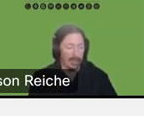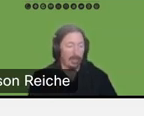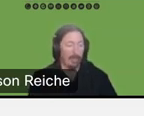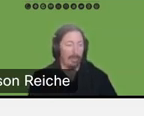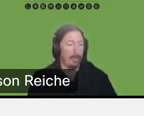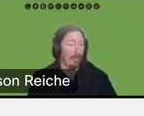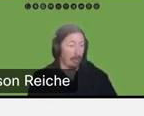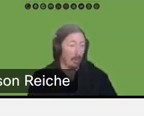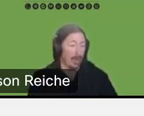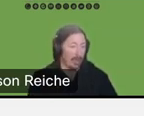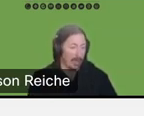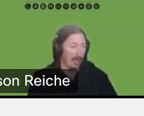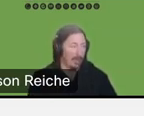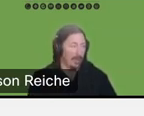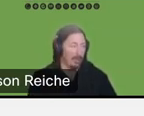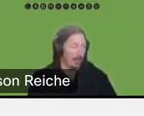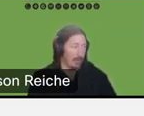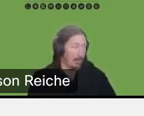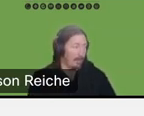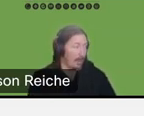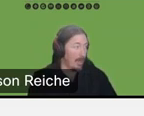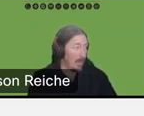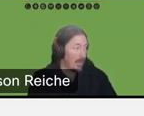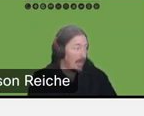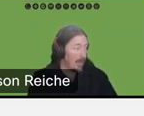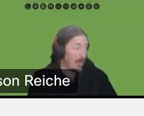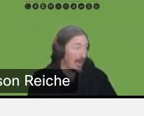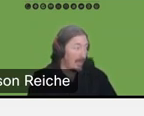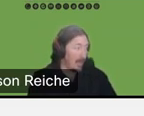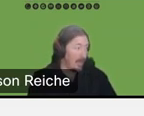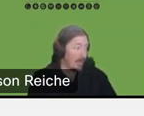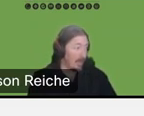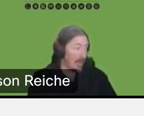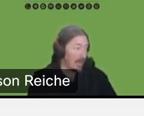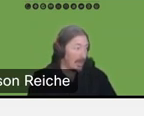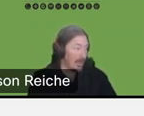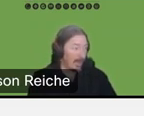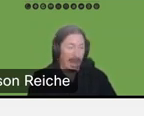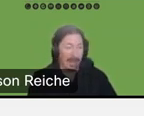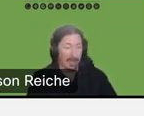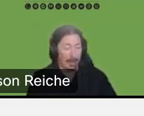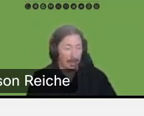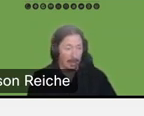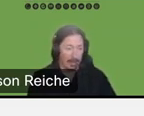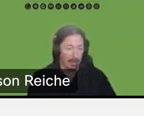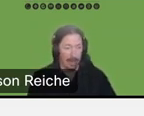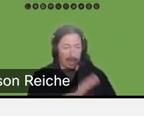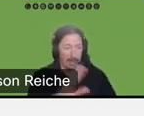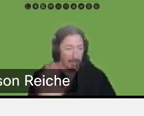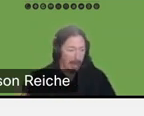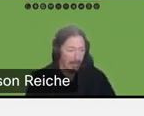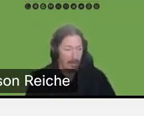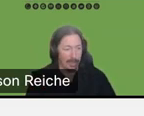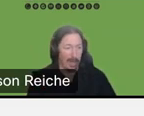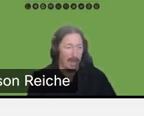because then a lot of times it'll prevent people from requesting accommodations in the 1st place. Now, things that are aspirational is using enhanced captions. we know like